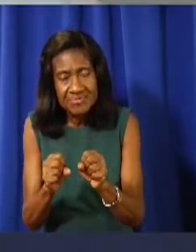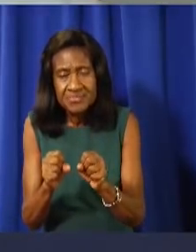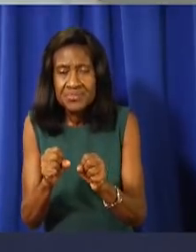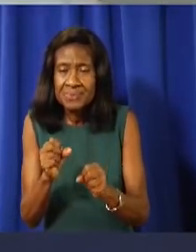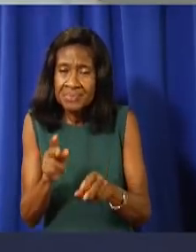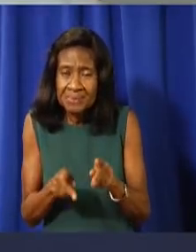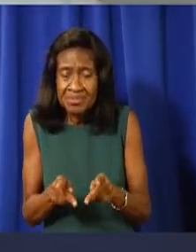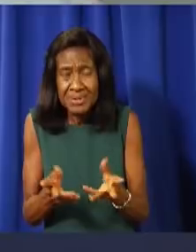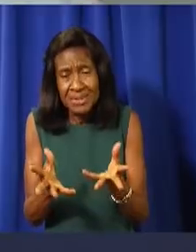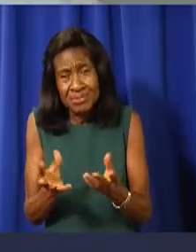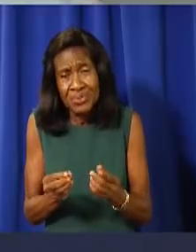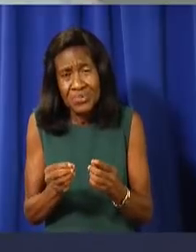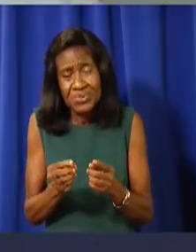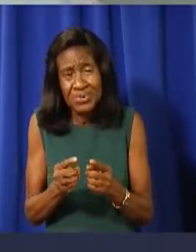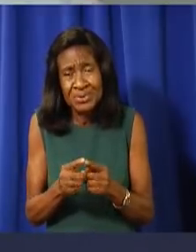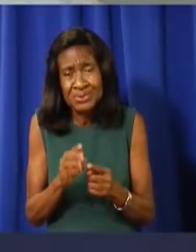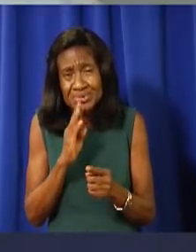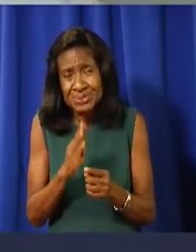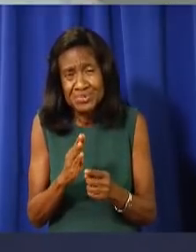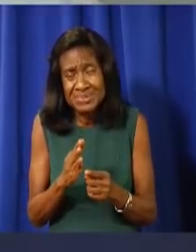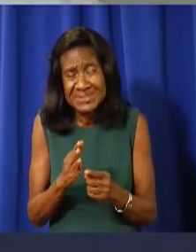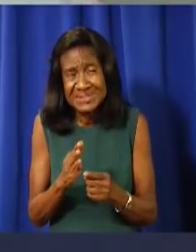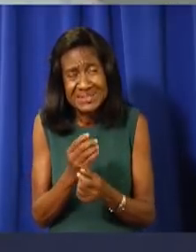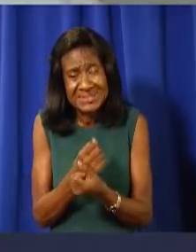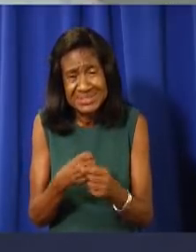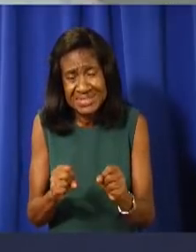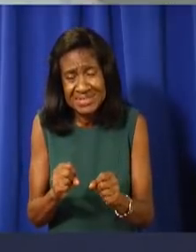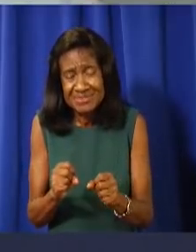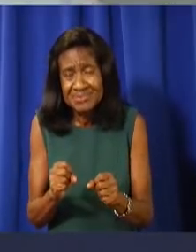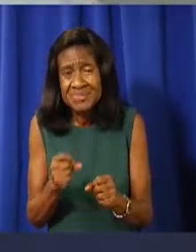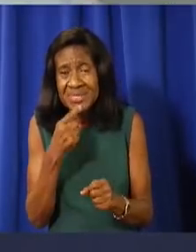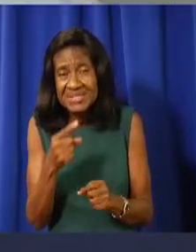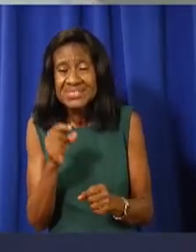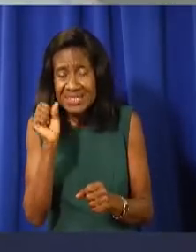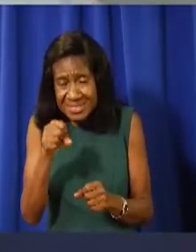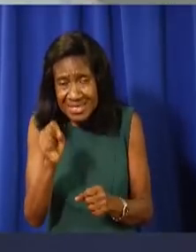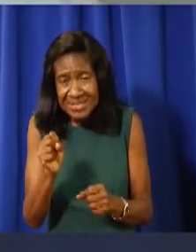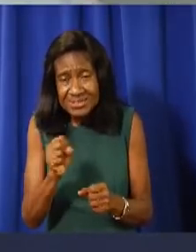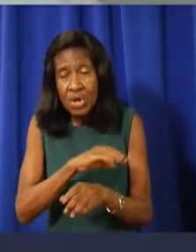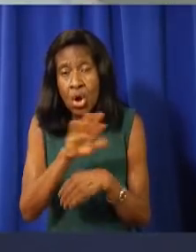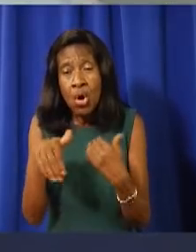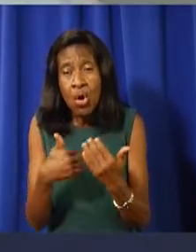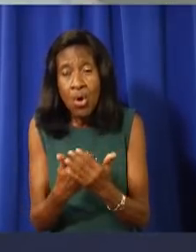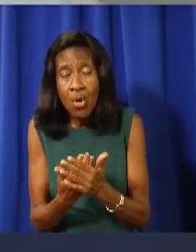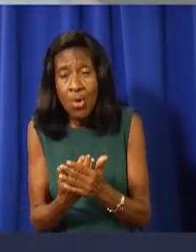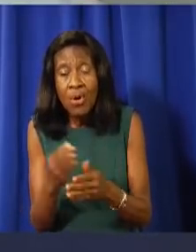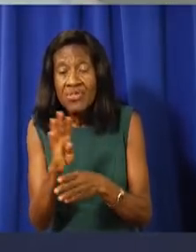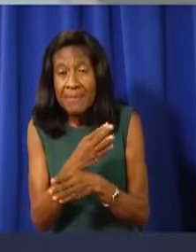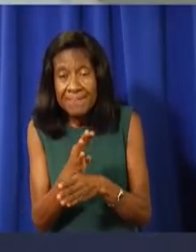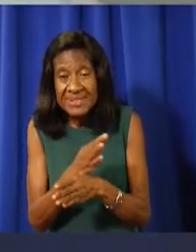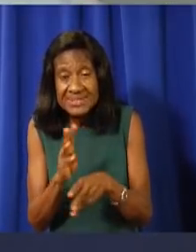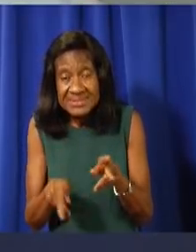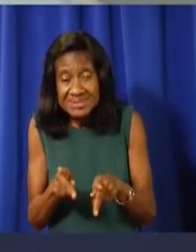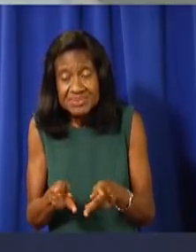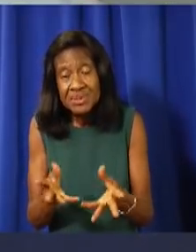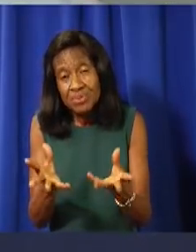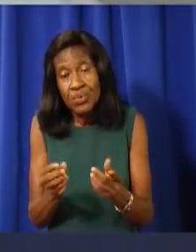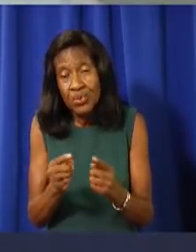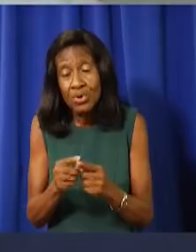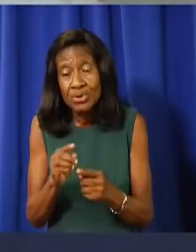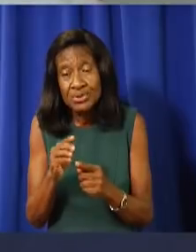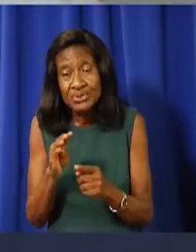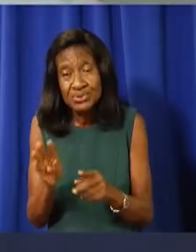Of course, everybody wants business to get back to normal. All the tourist workers and business owners, everybody wants them to do well, but doing it,